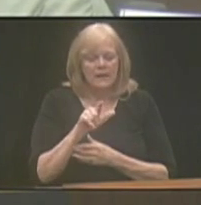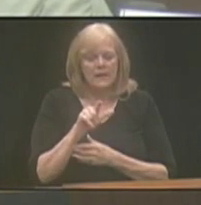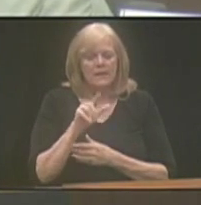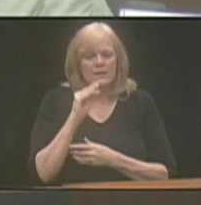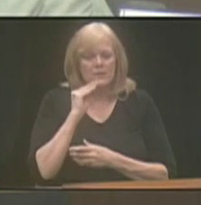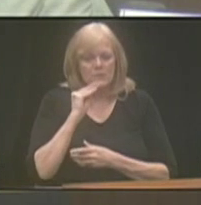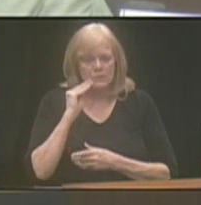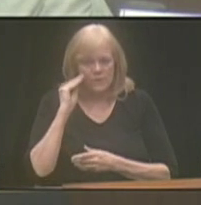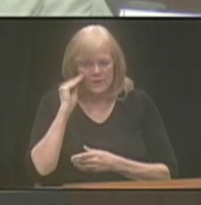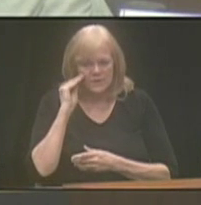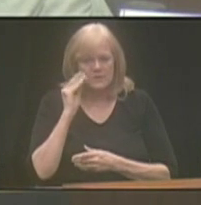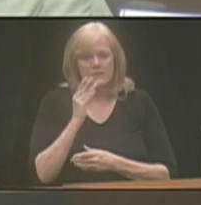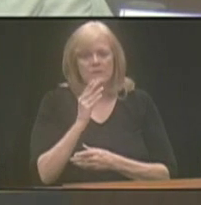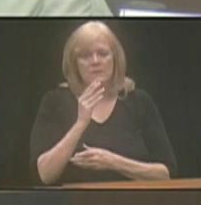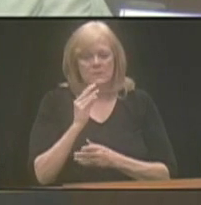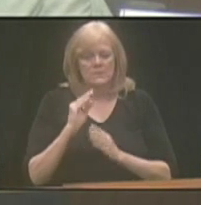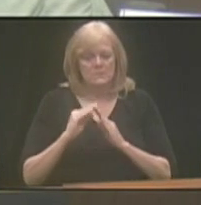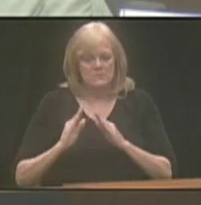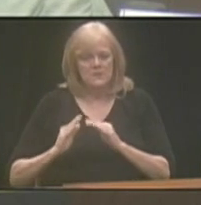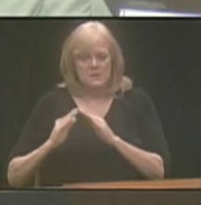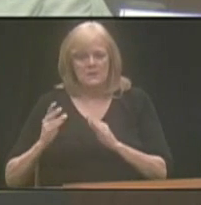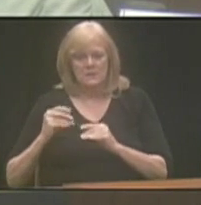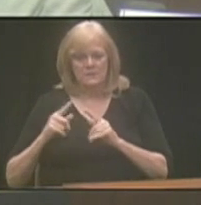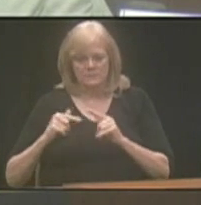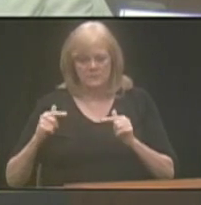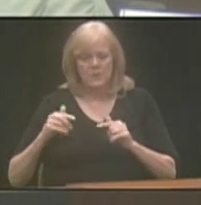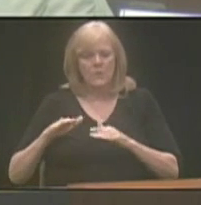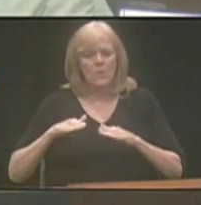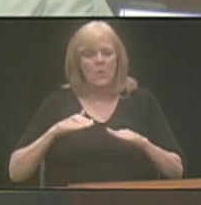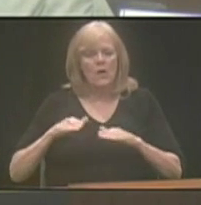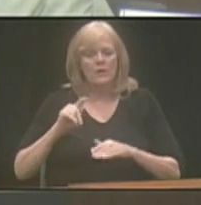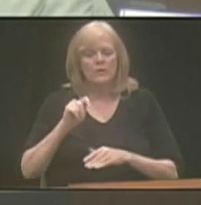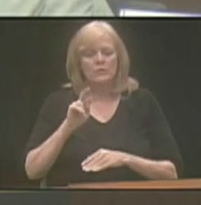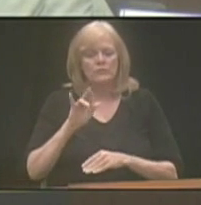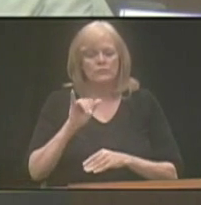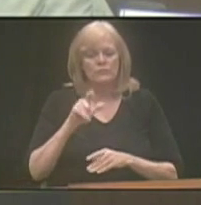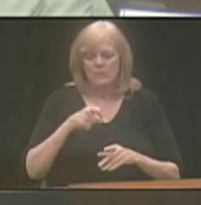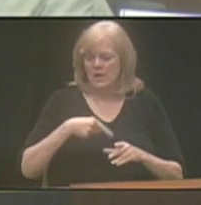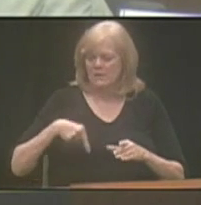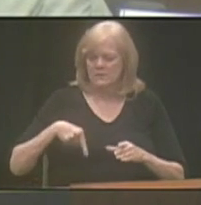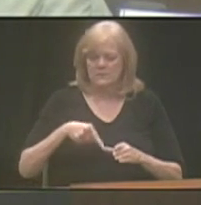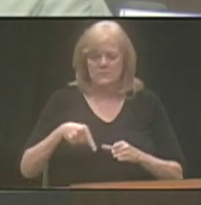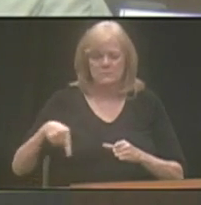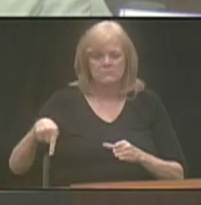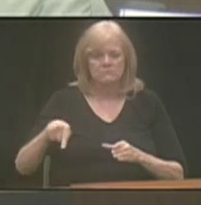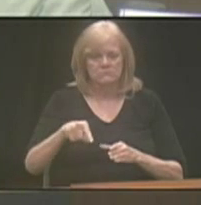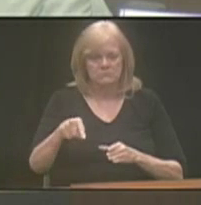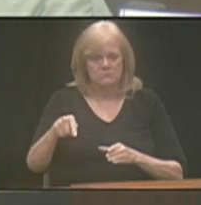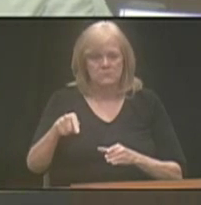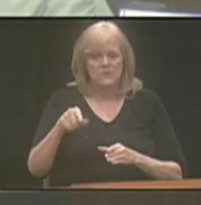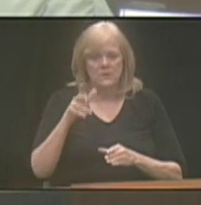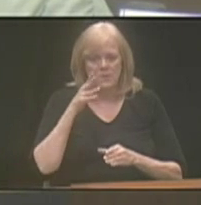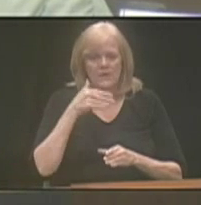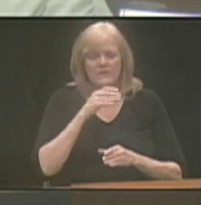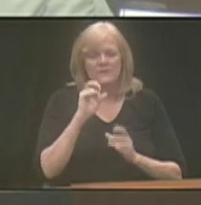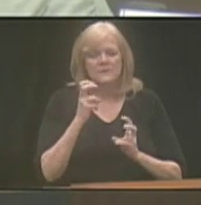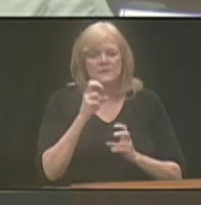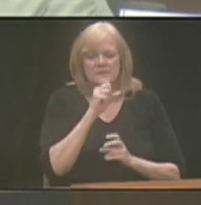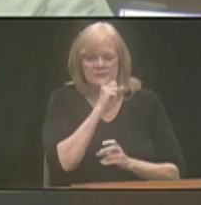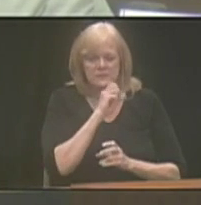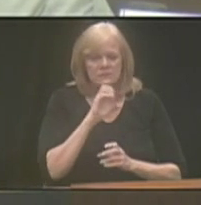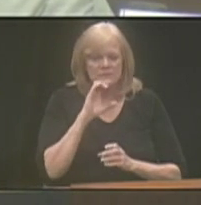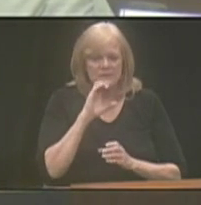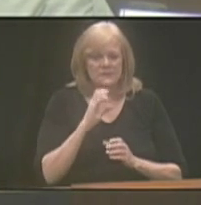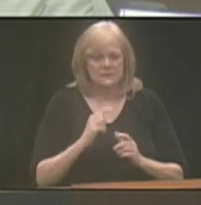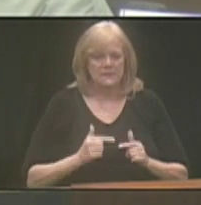residential, and various other walking trails. There's going to be kind of a senior living area